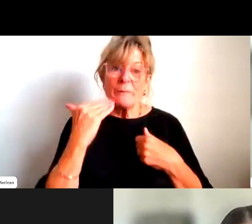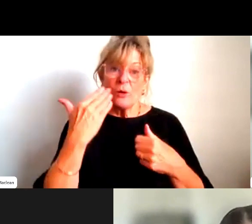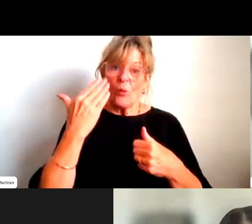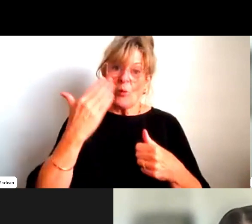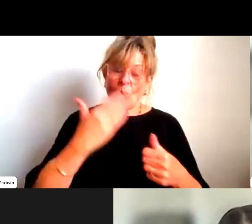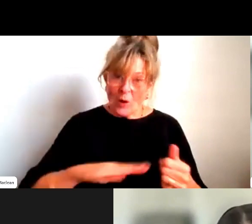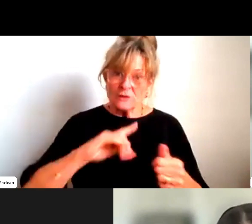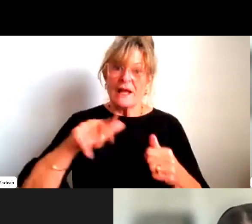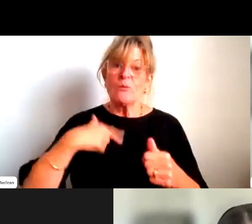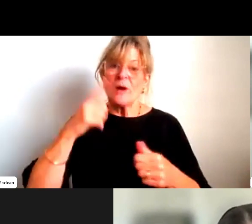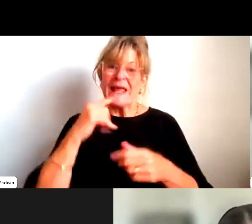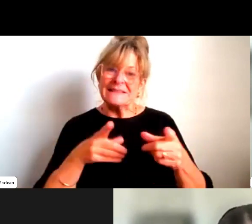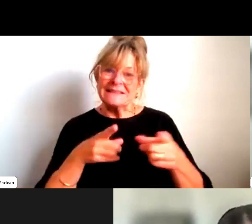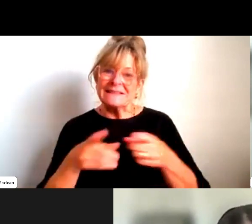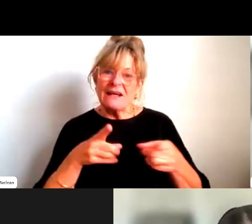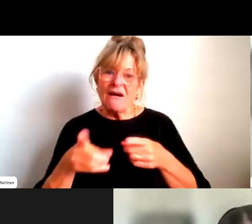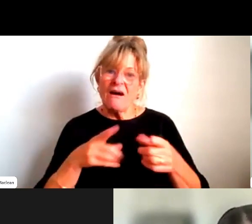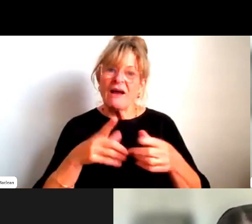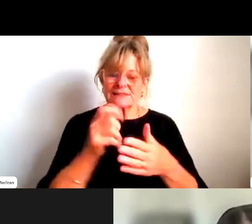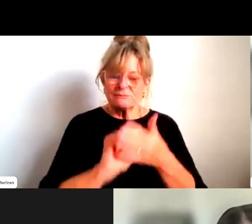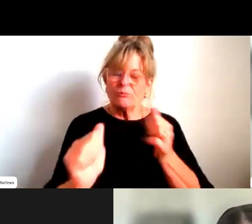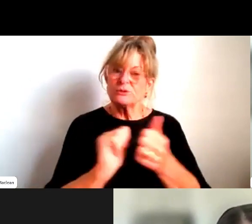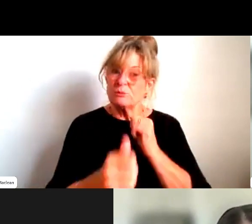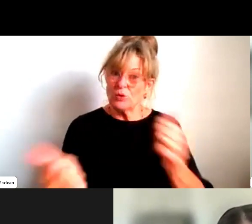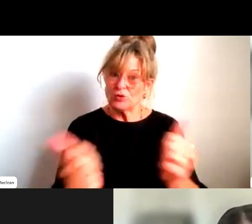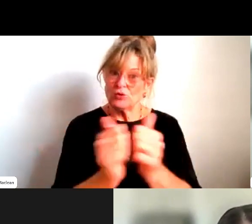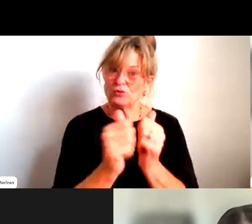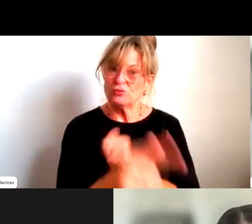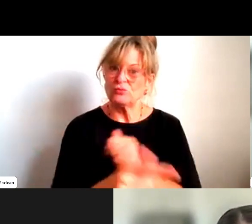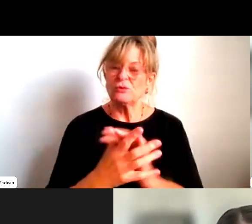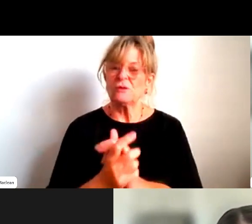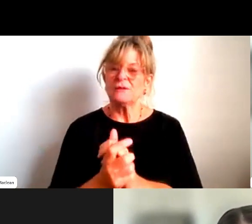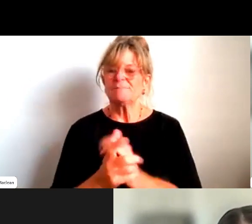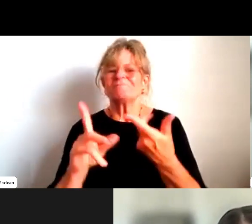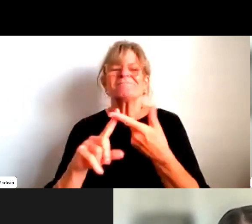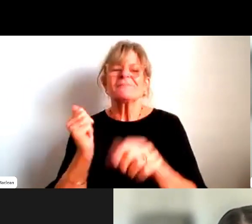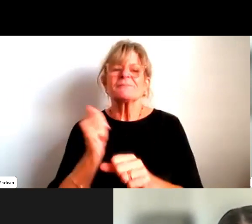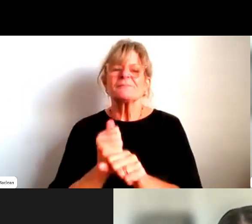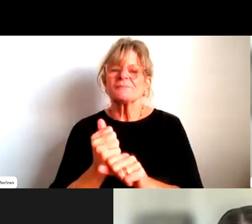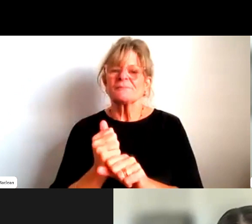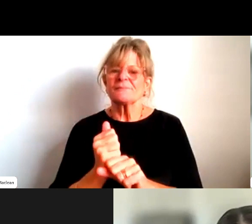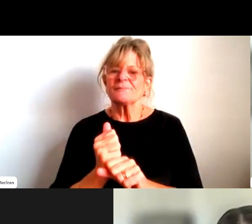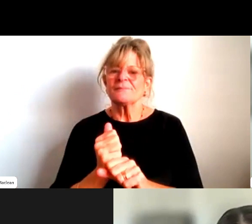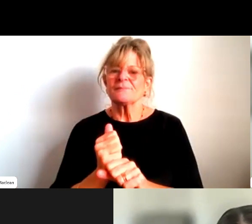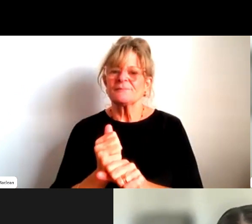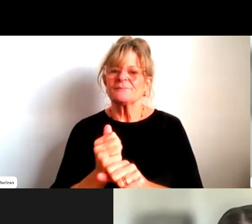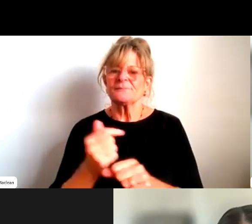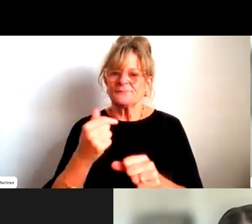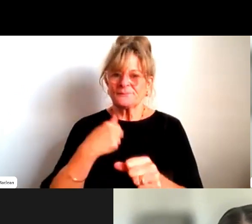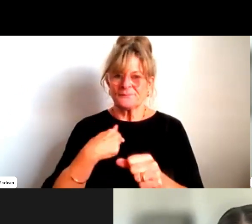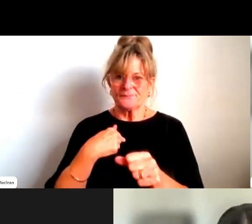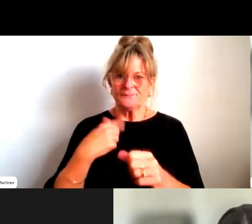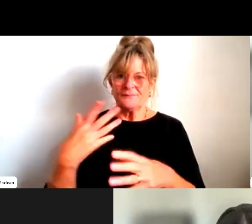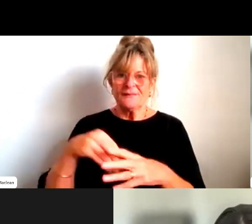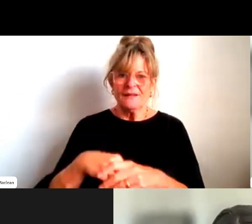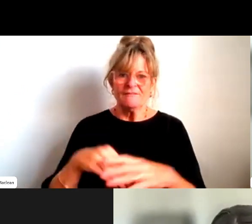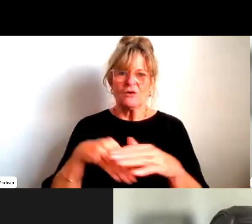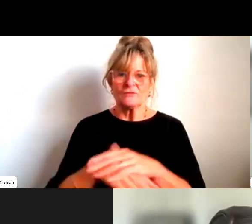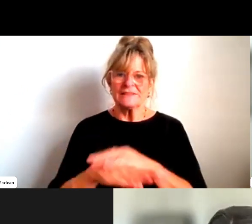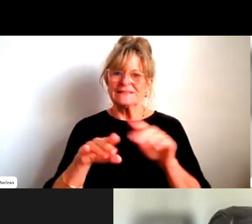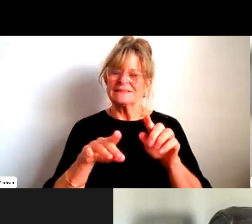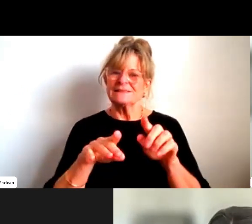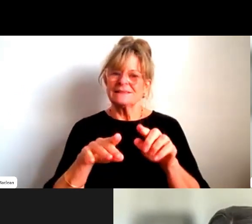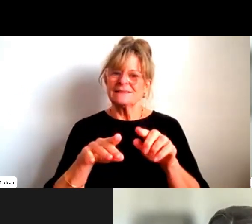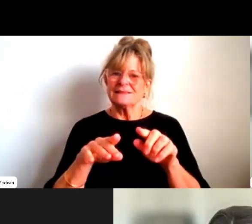if we are in leadership positions. For example, um, um, uh, I sit on the AFL Southeast Commission. I've looked at a number of constitutions of the clubs.